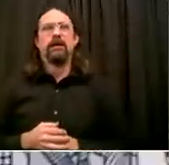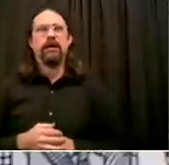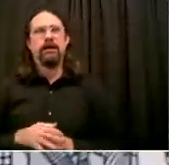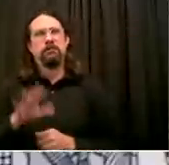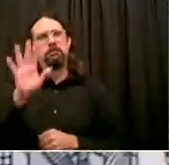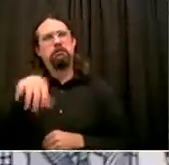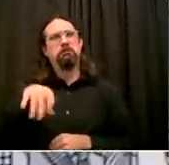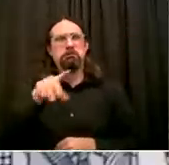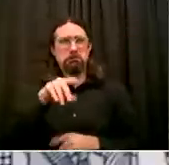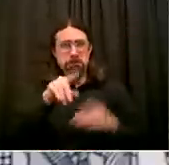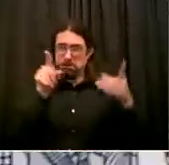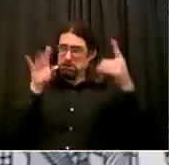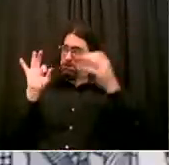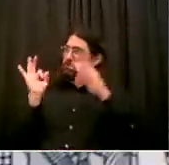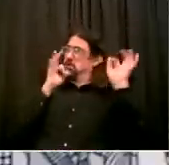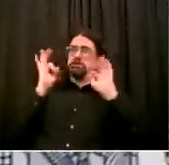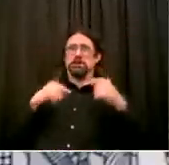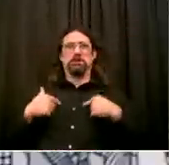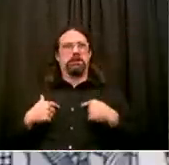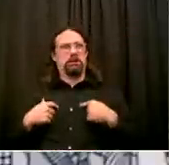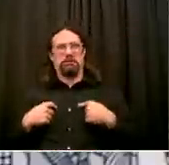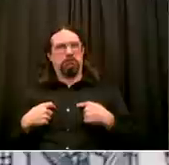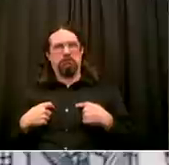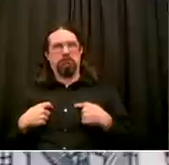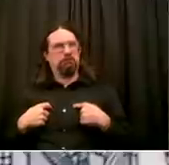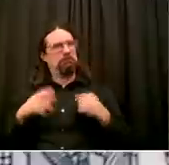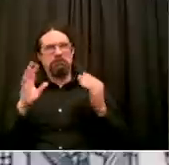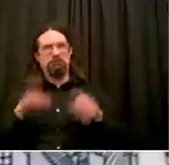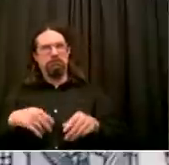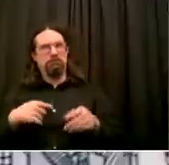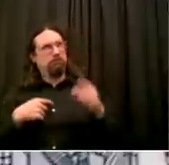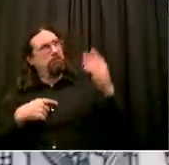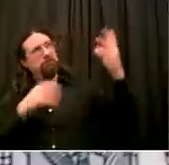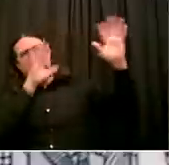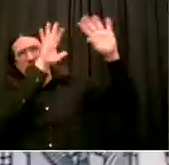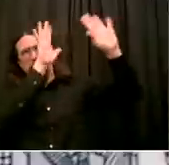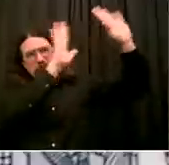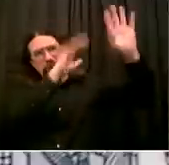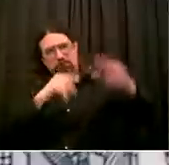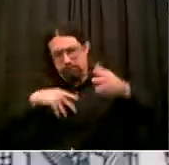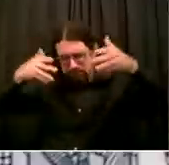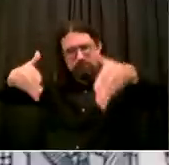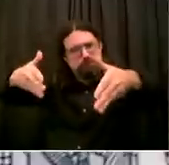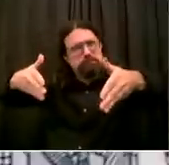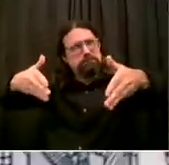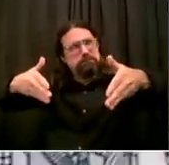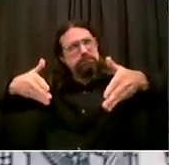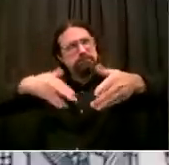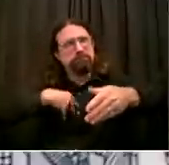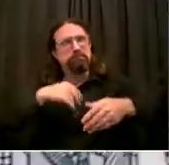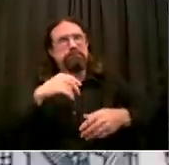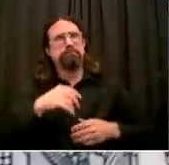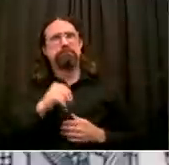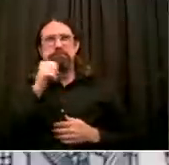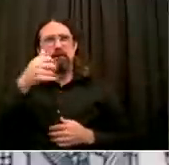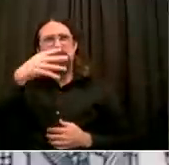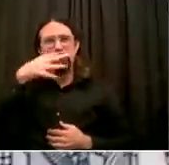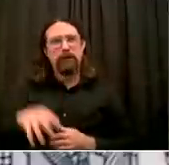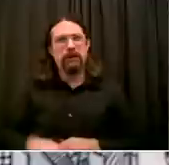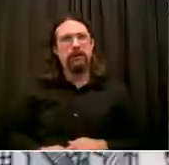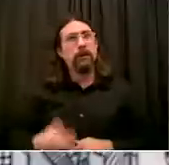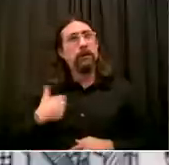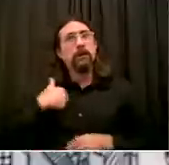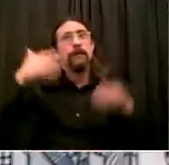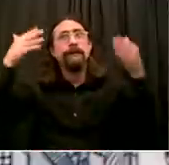the people. The people are working with us to solve this problem. You do see a leveling off here. Thank God. That's because a lot of hard work,